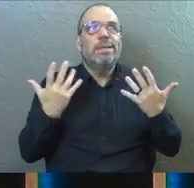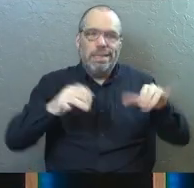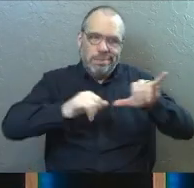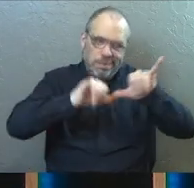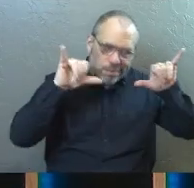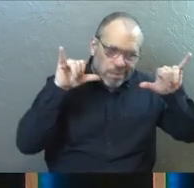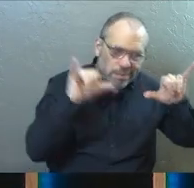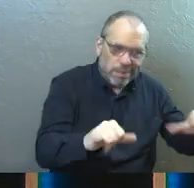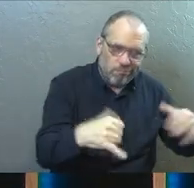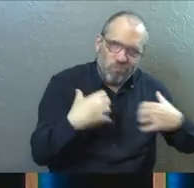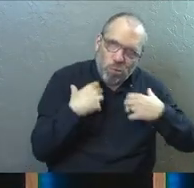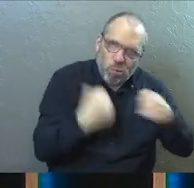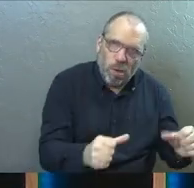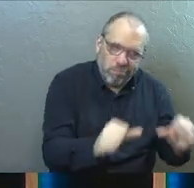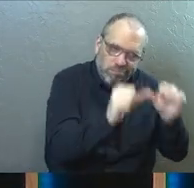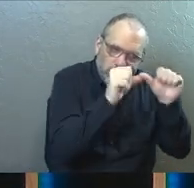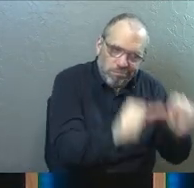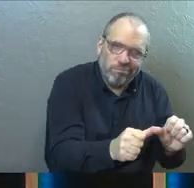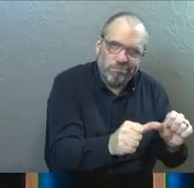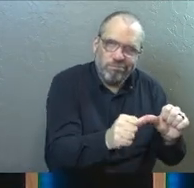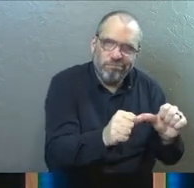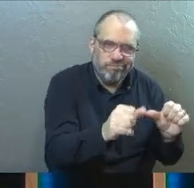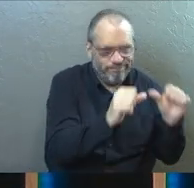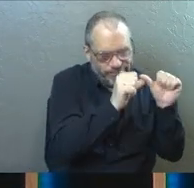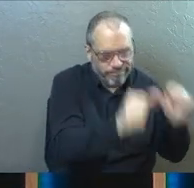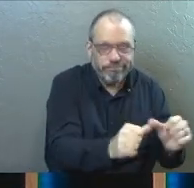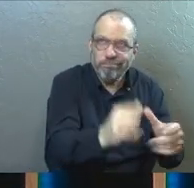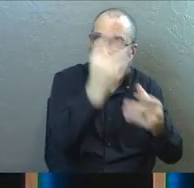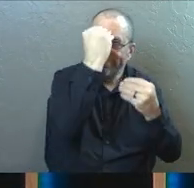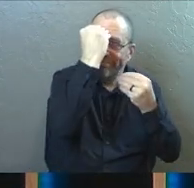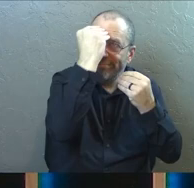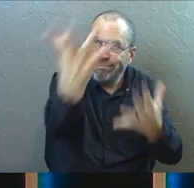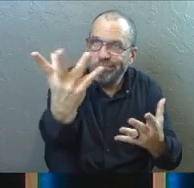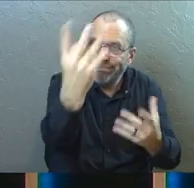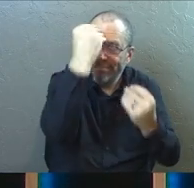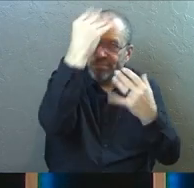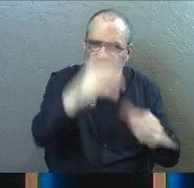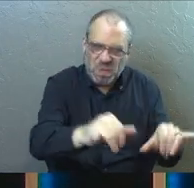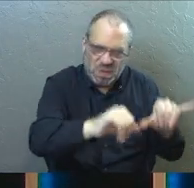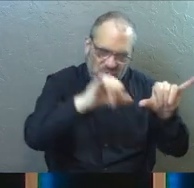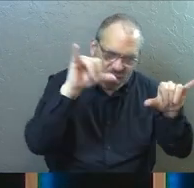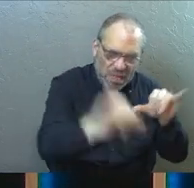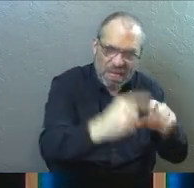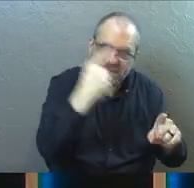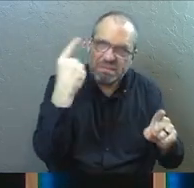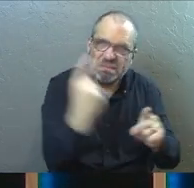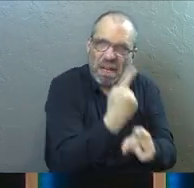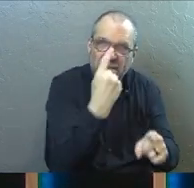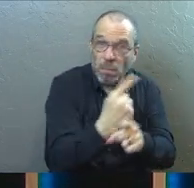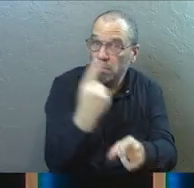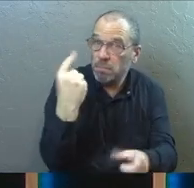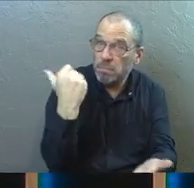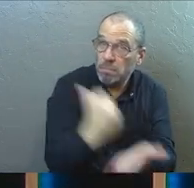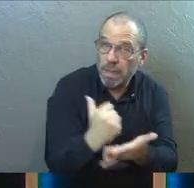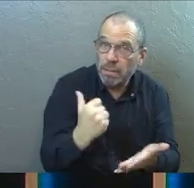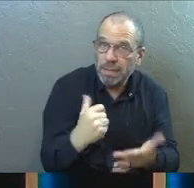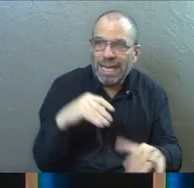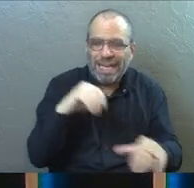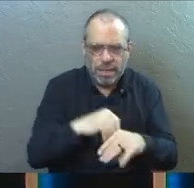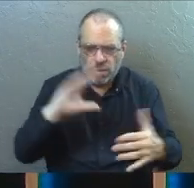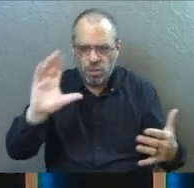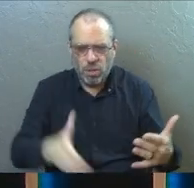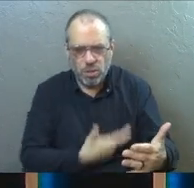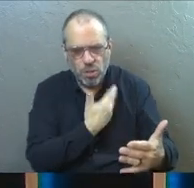stay strong, to keep obeying, to stay faithful. Yes? In the